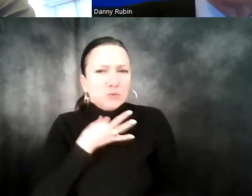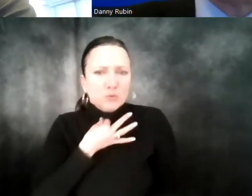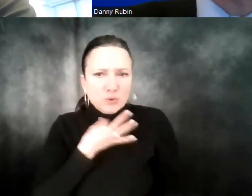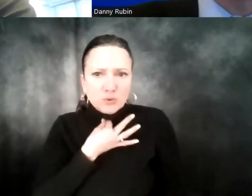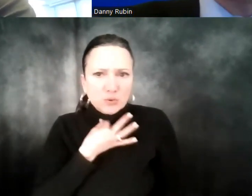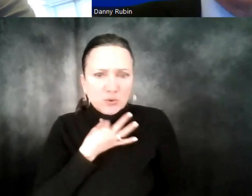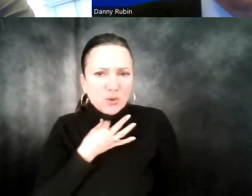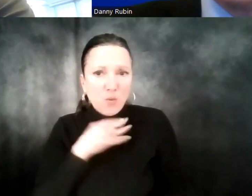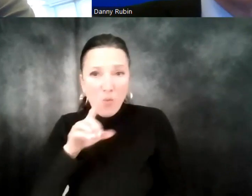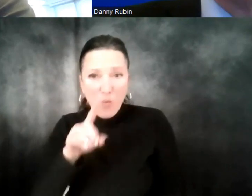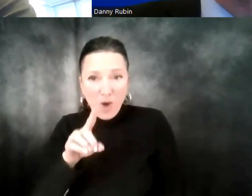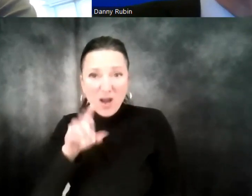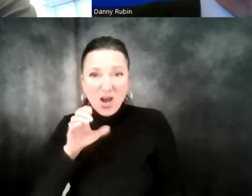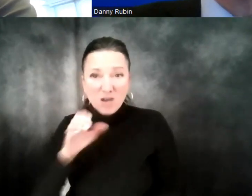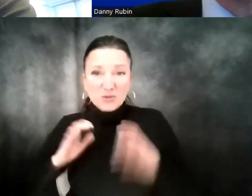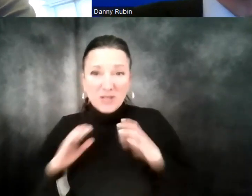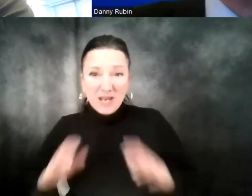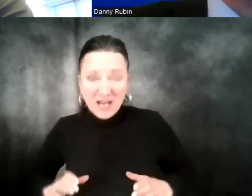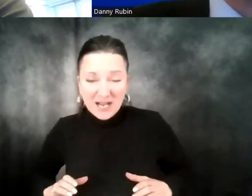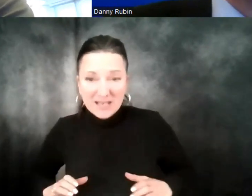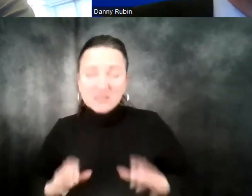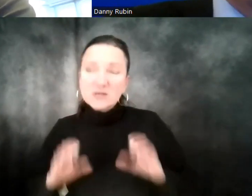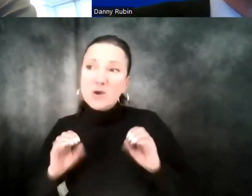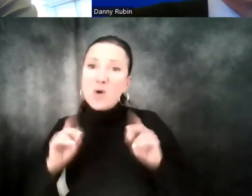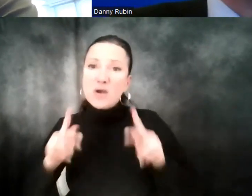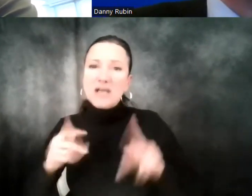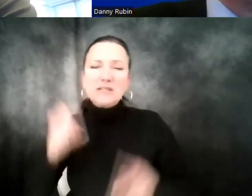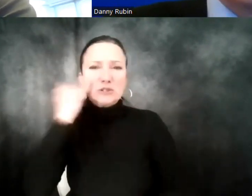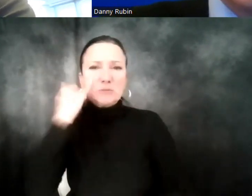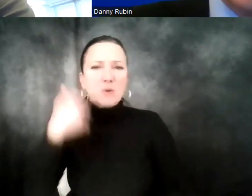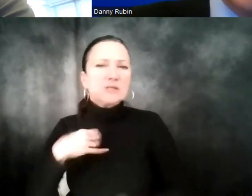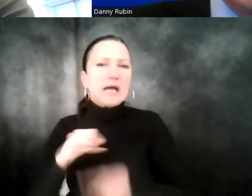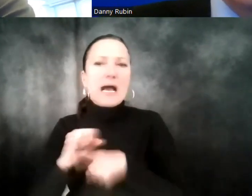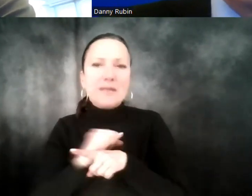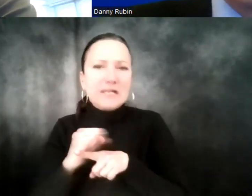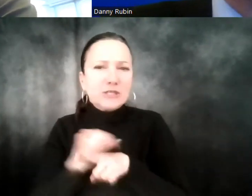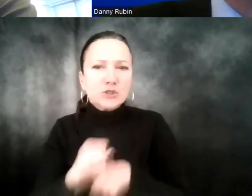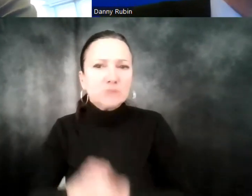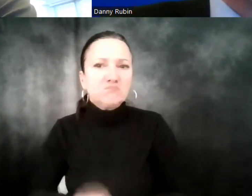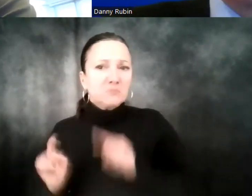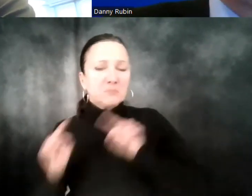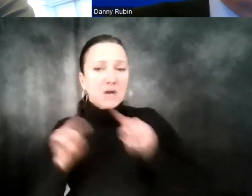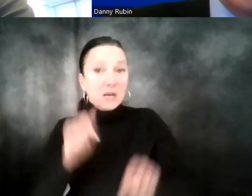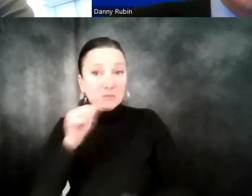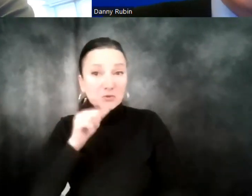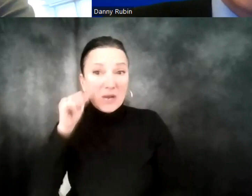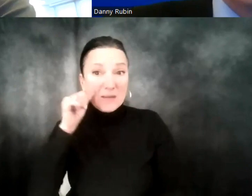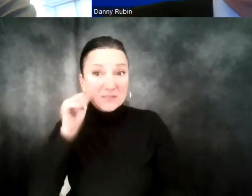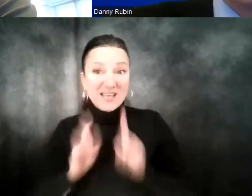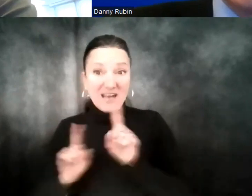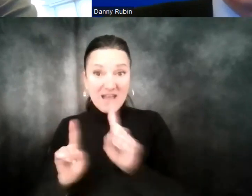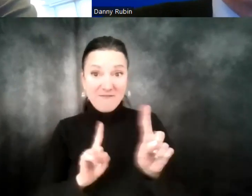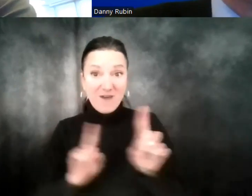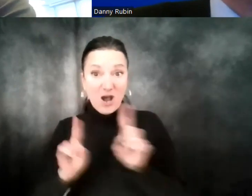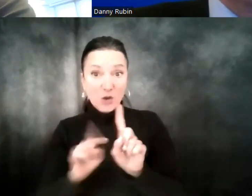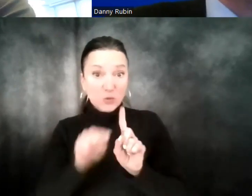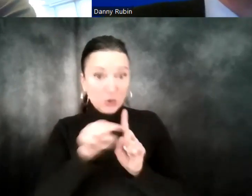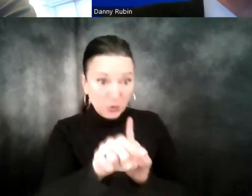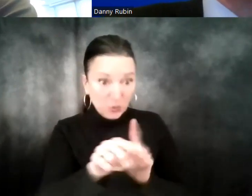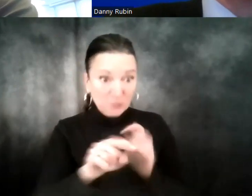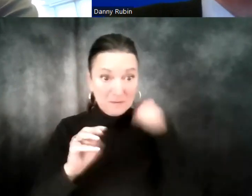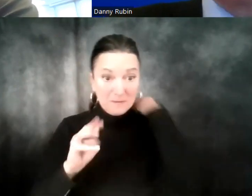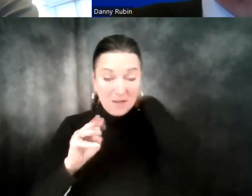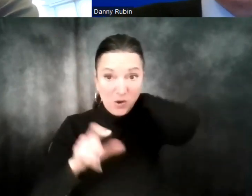that 100 and wanted to ask you more about it. Let's say that I'm an intern or I'm shadowing you for the day, and you say I have 100 clients.